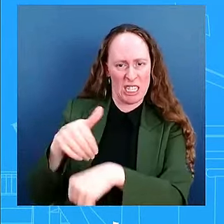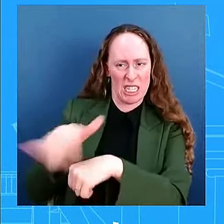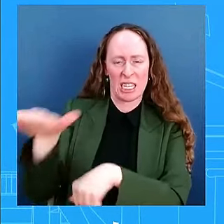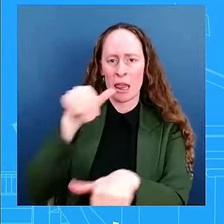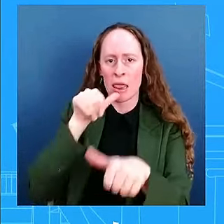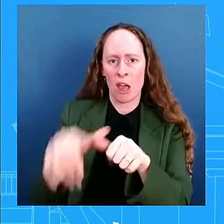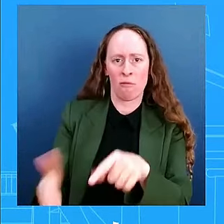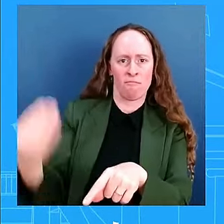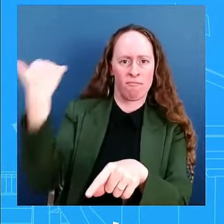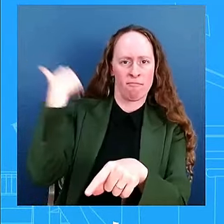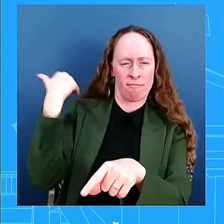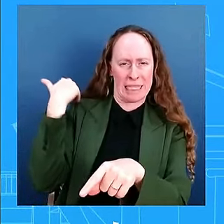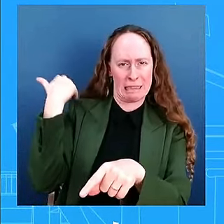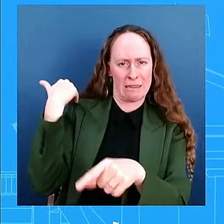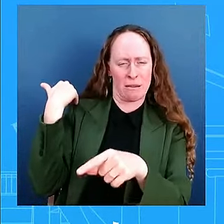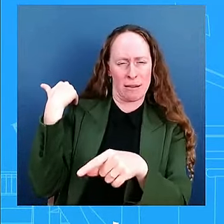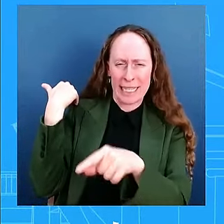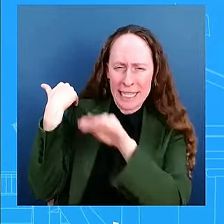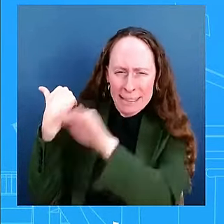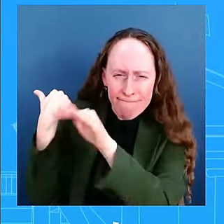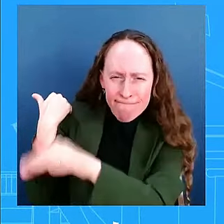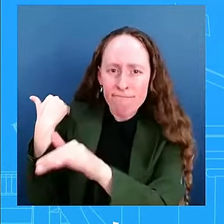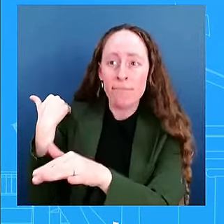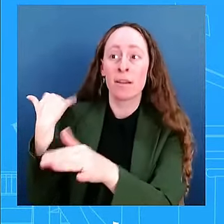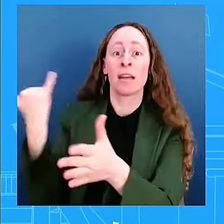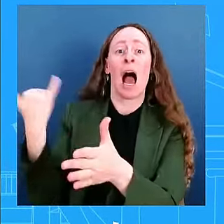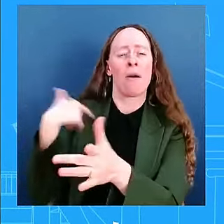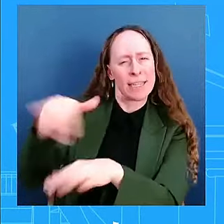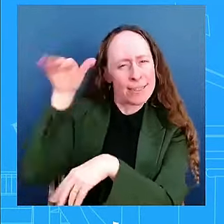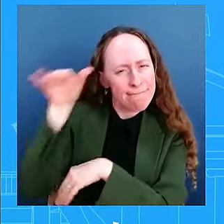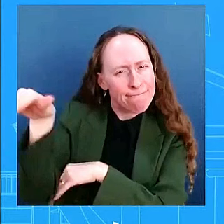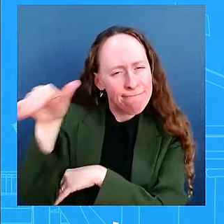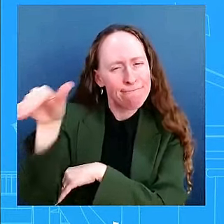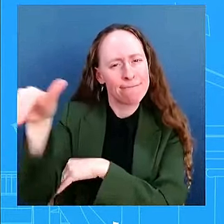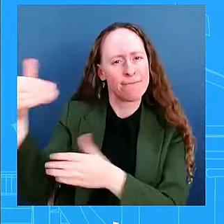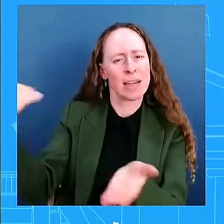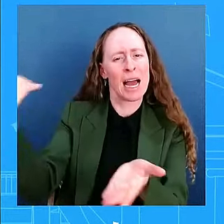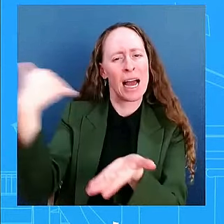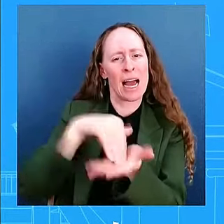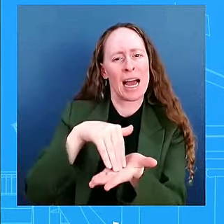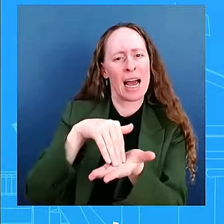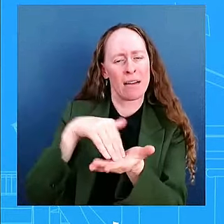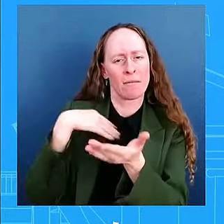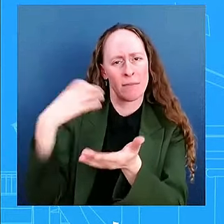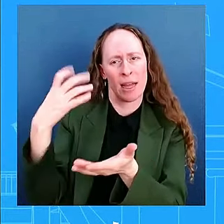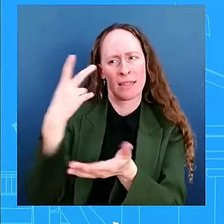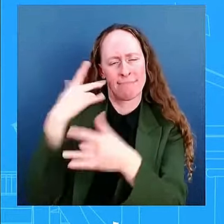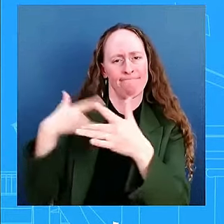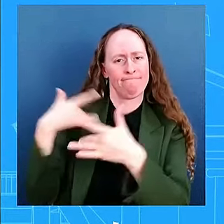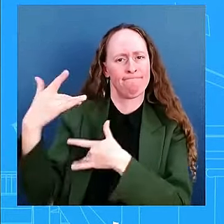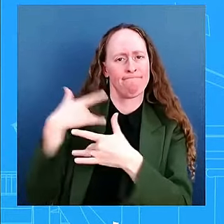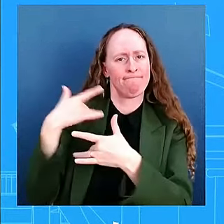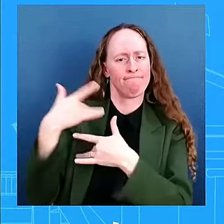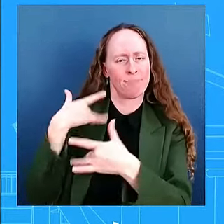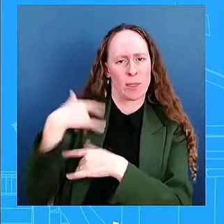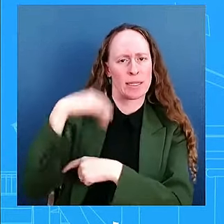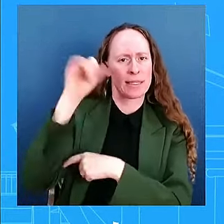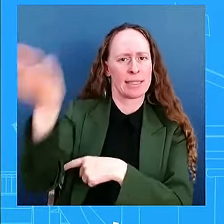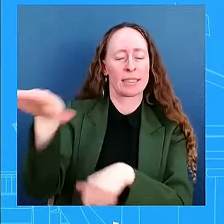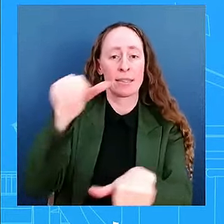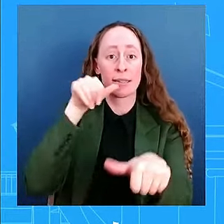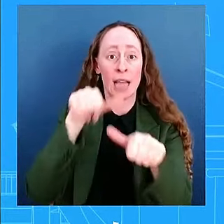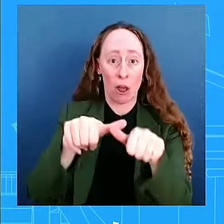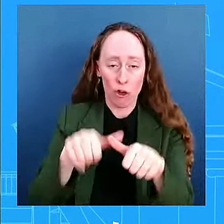and we certainly, uh, want to make sure that that is addressed. Uh, that is why the letter went out. Uh, that's why we're talking, uh, we're having those